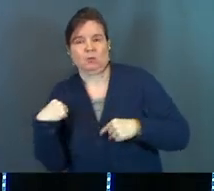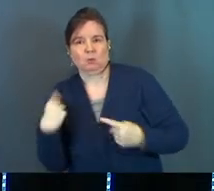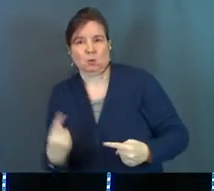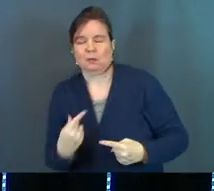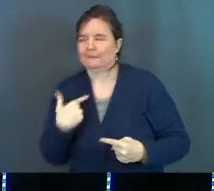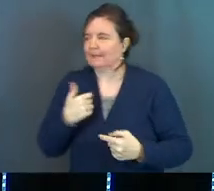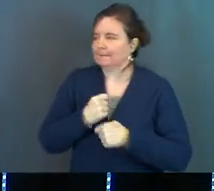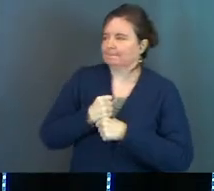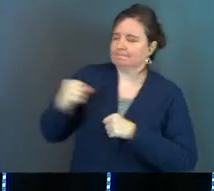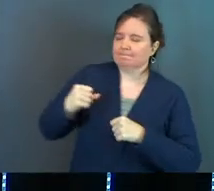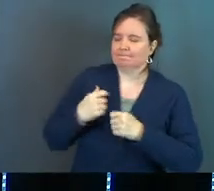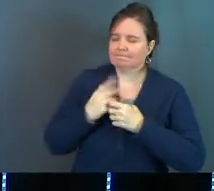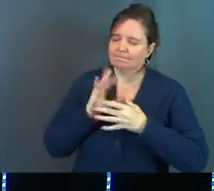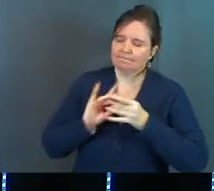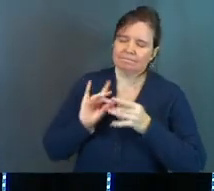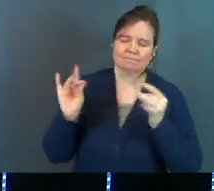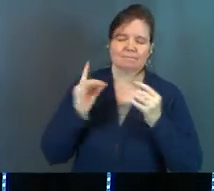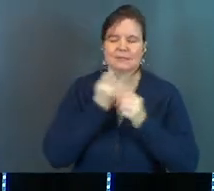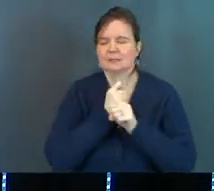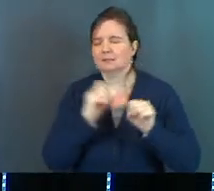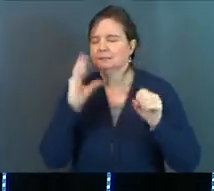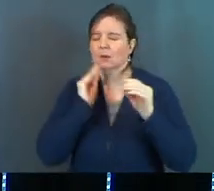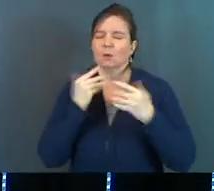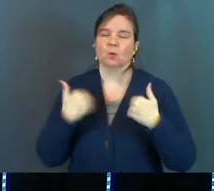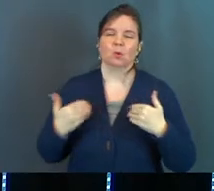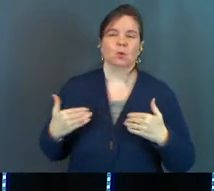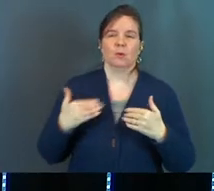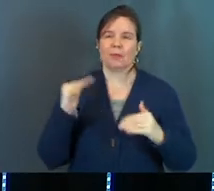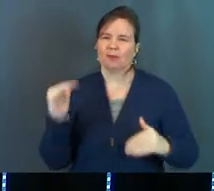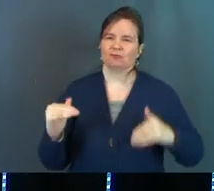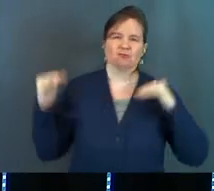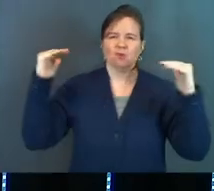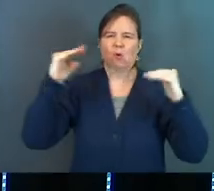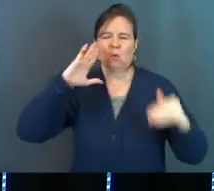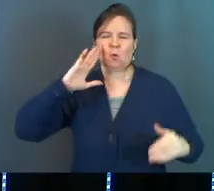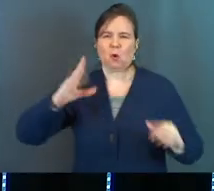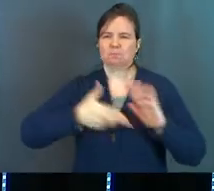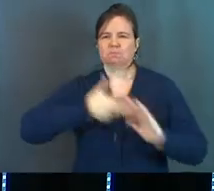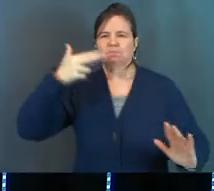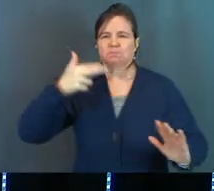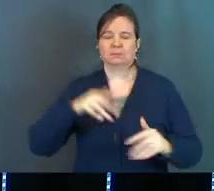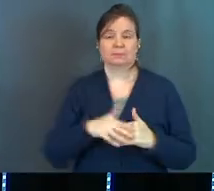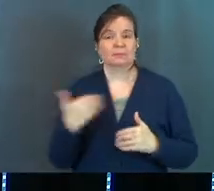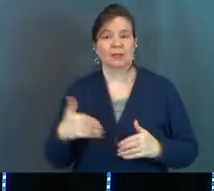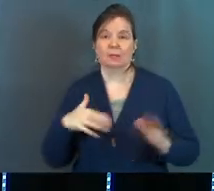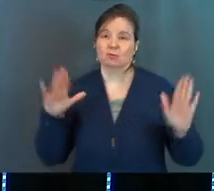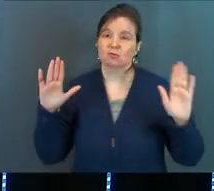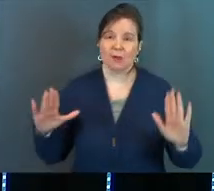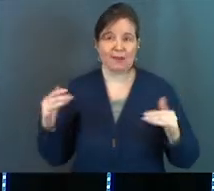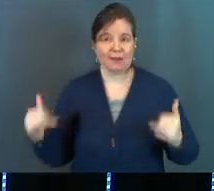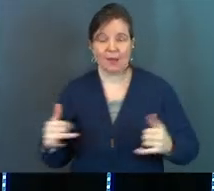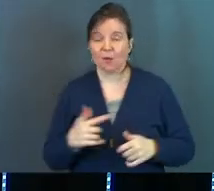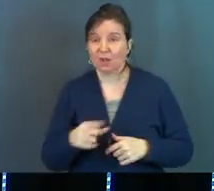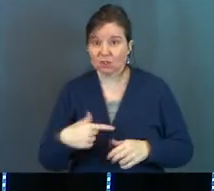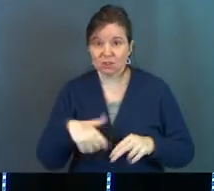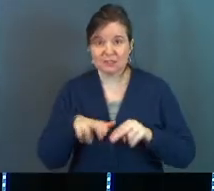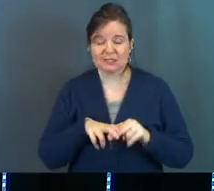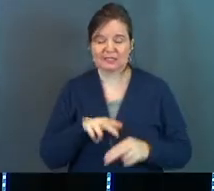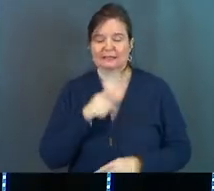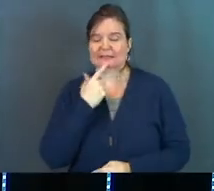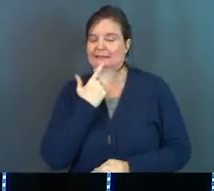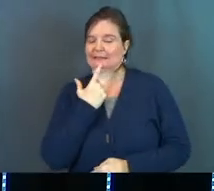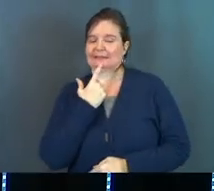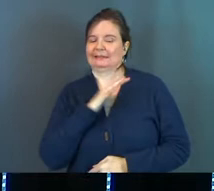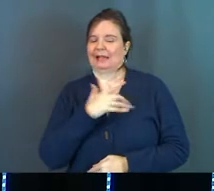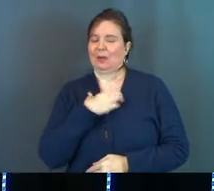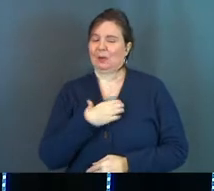but if they could just experience all the stuff, man, they'd be an adult now. And man, it'd be great now. And you're sitting back there